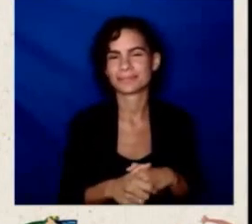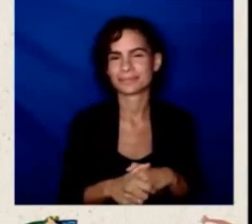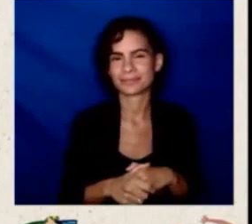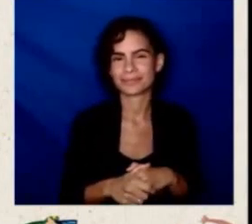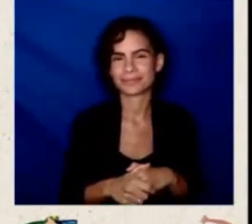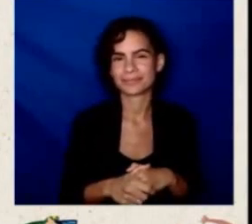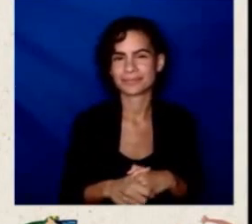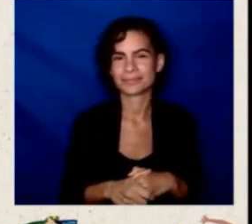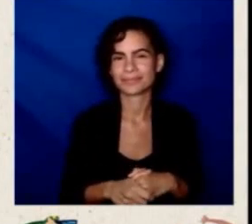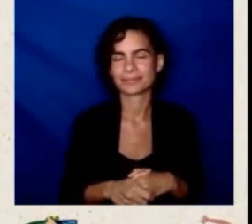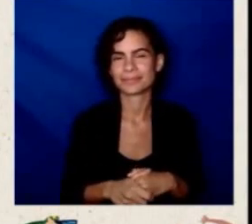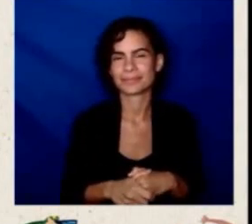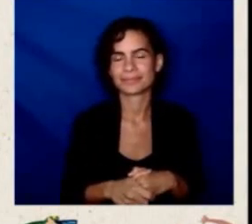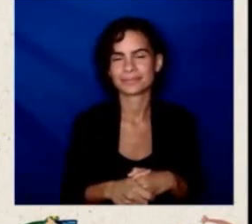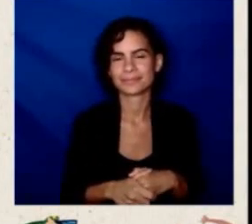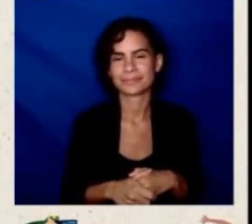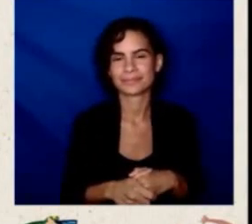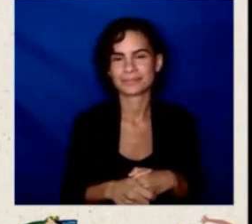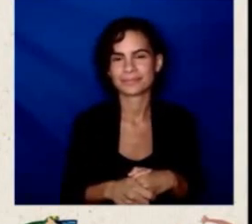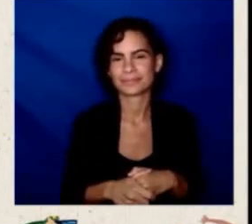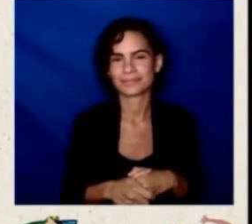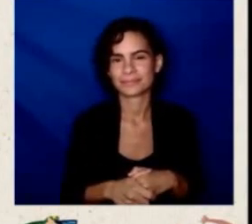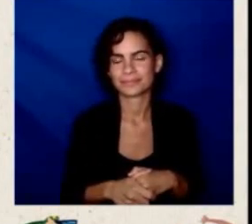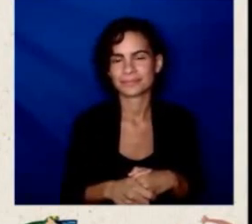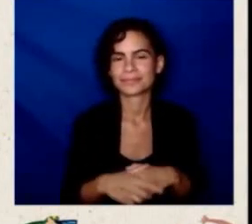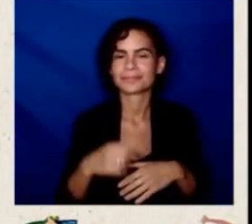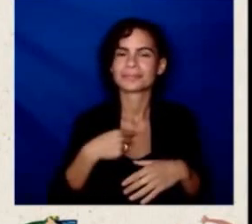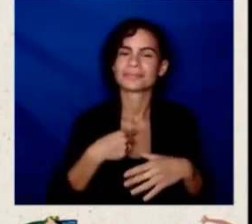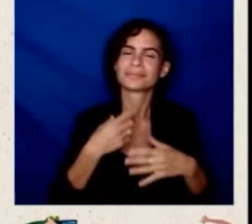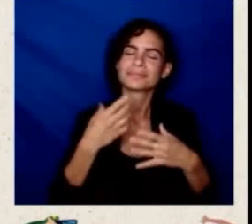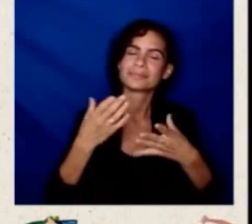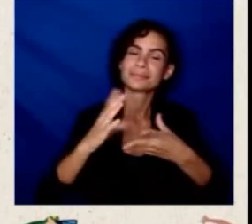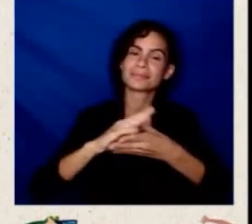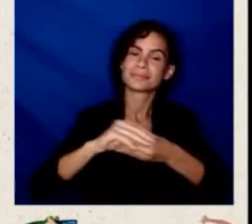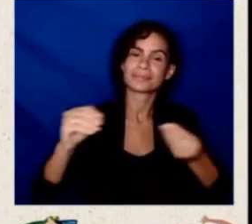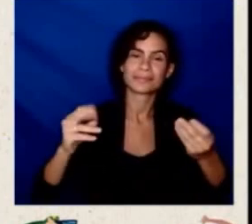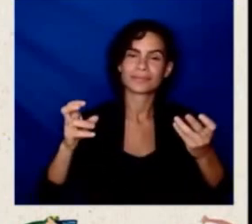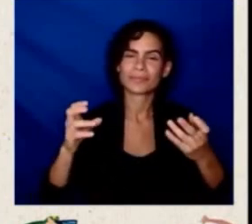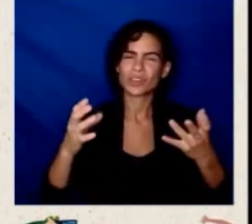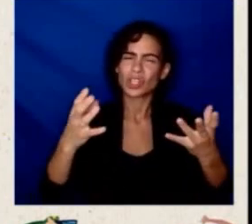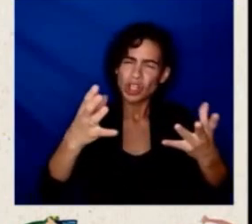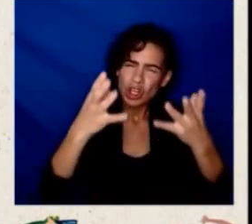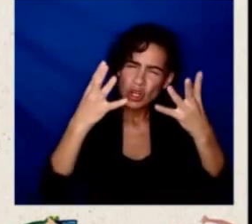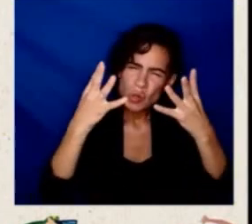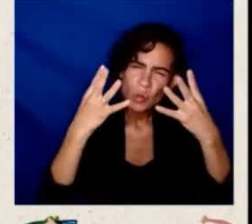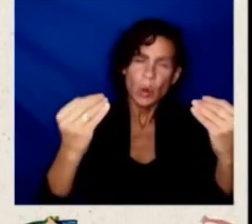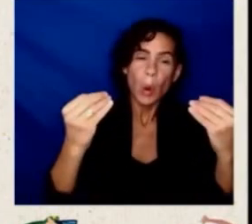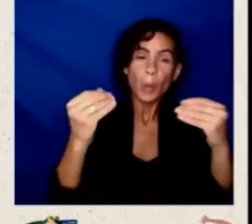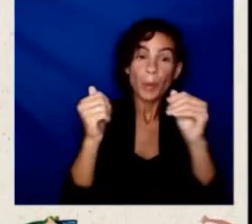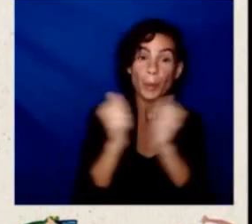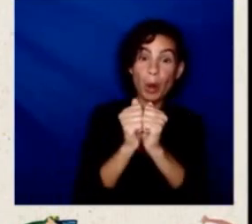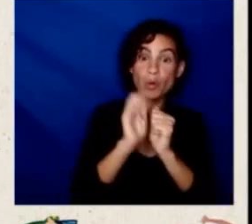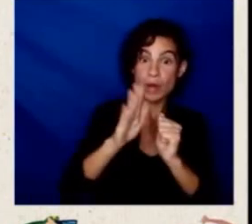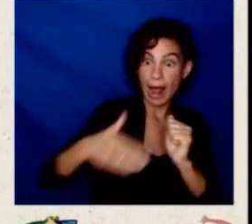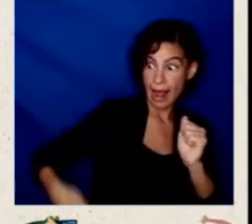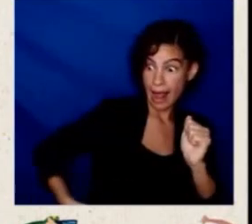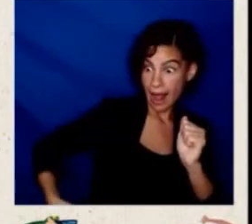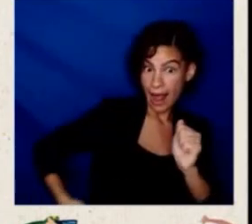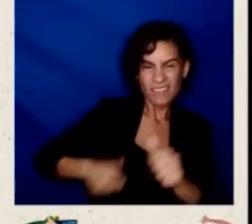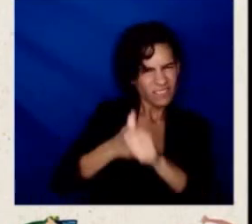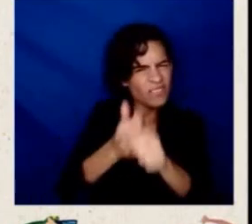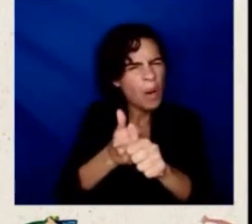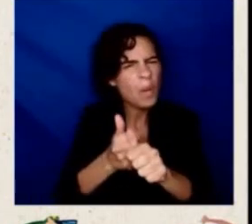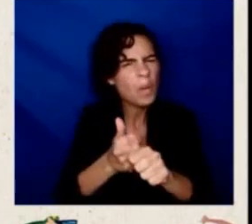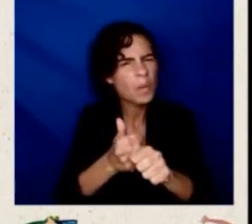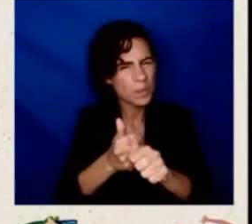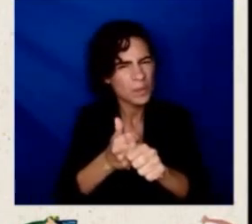So I would say to you, go at this with real ganas. Love that. Gracias. Please. So I will tell